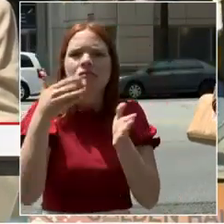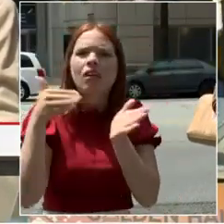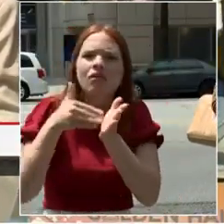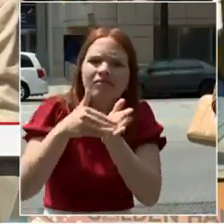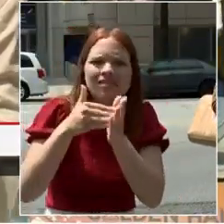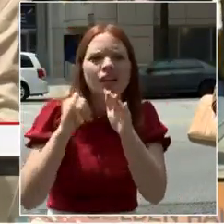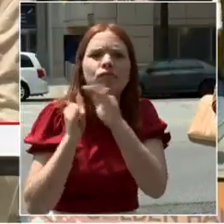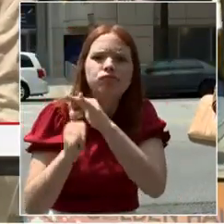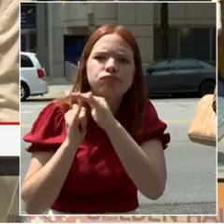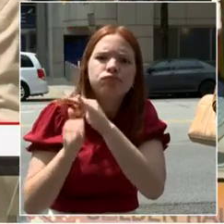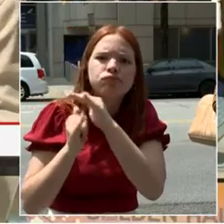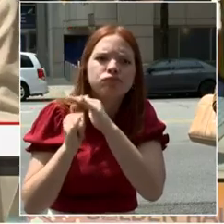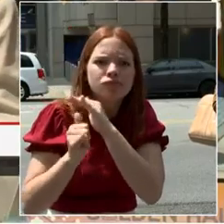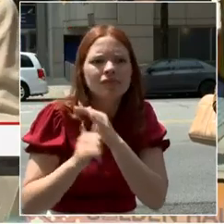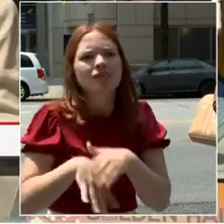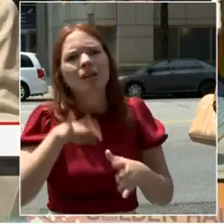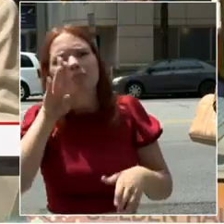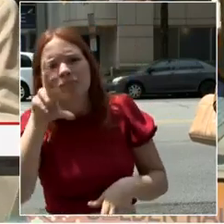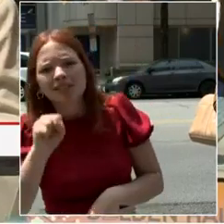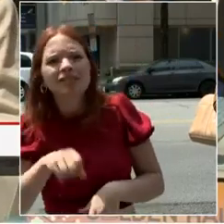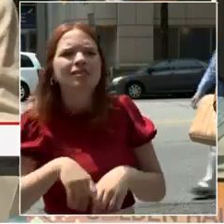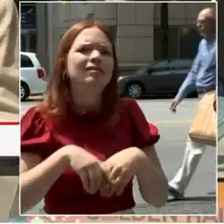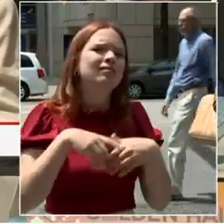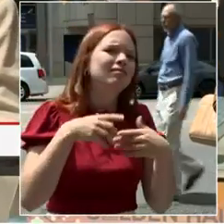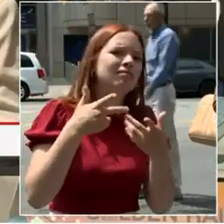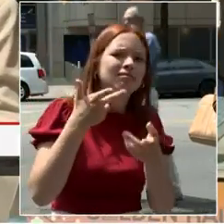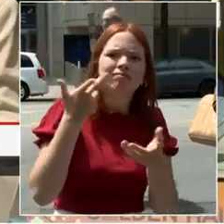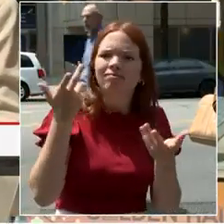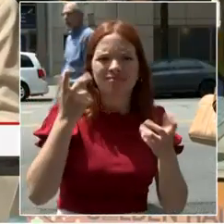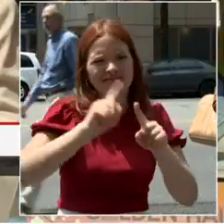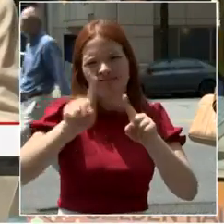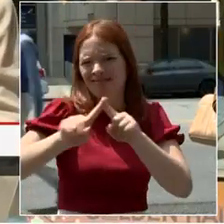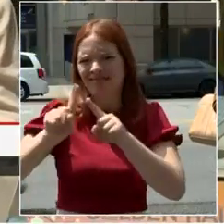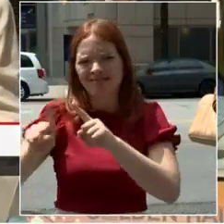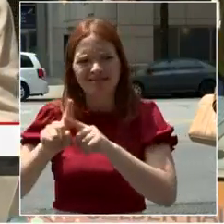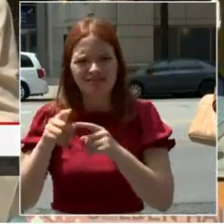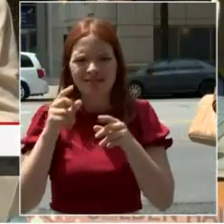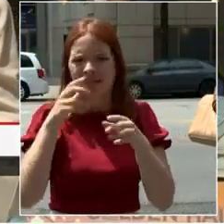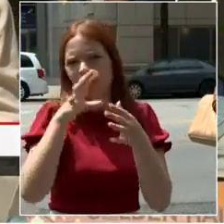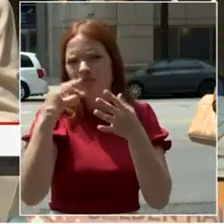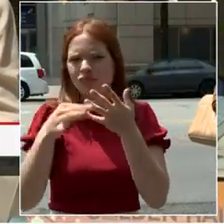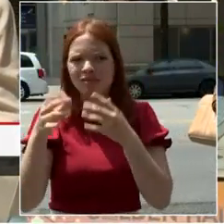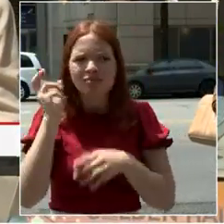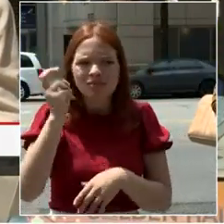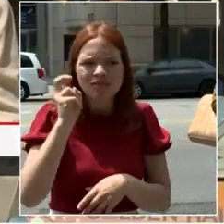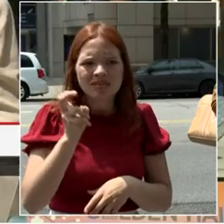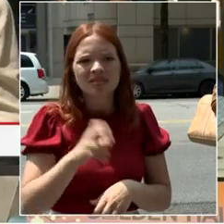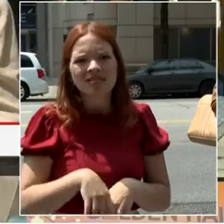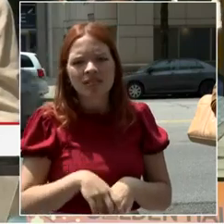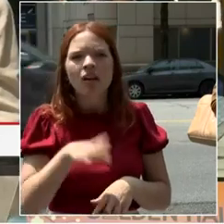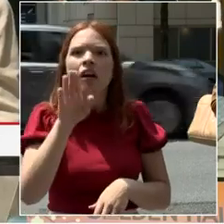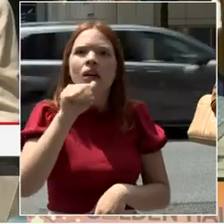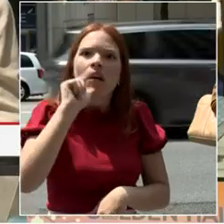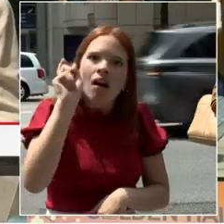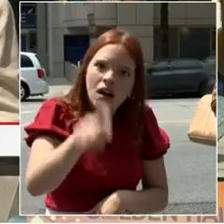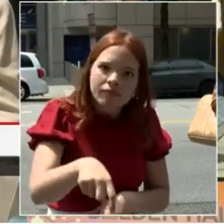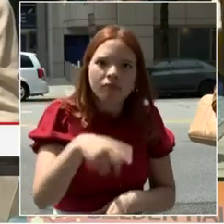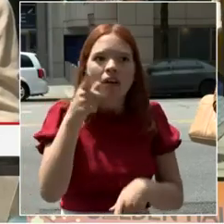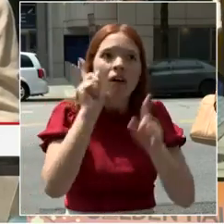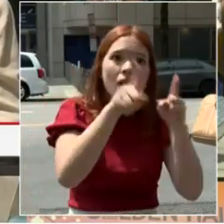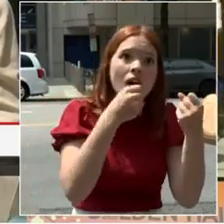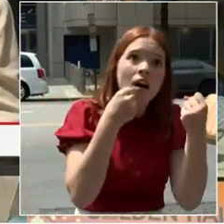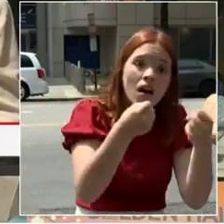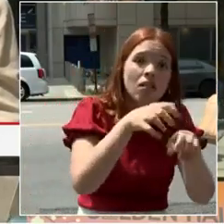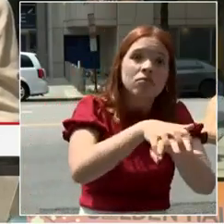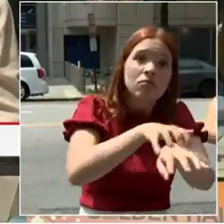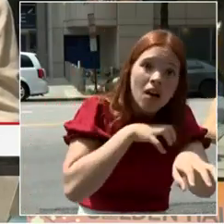not sitting in the same traffic as everybody else. So that's why we have bus lanes on Georgia Avenue and